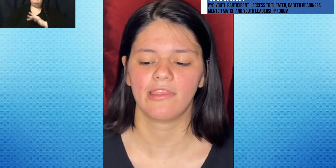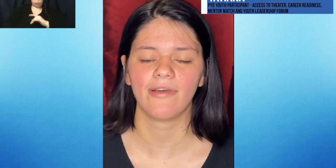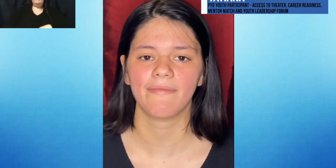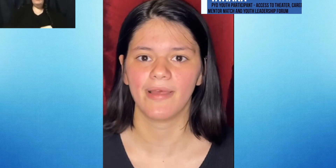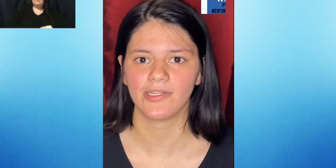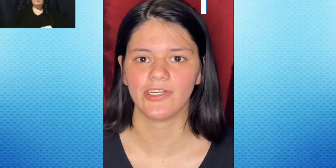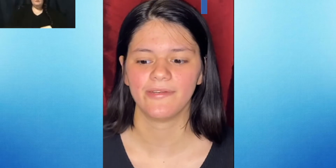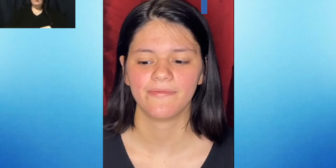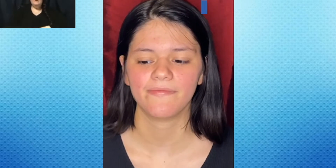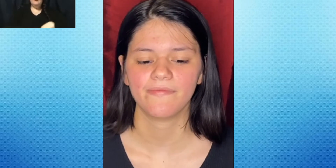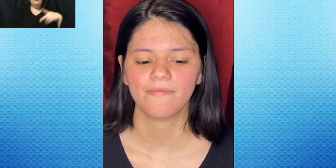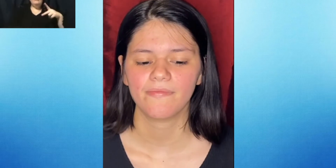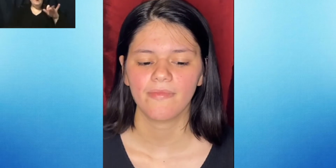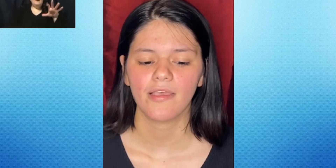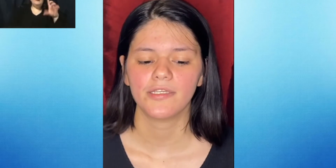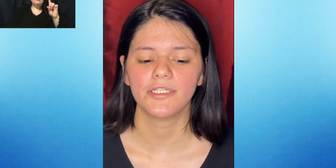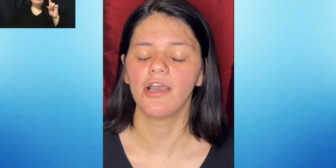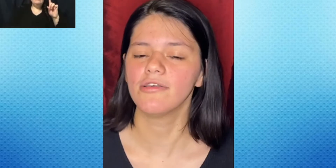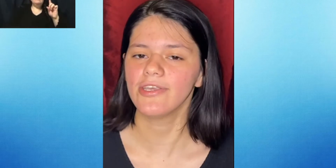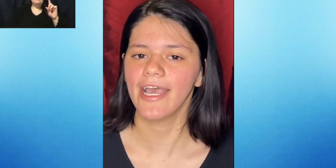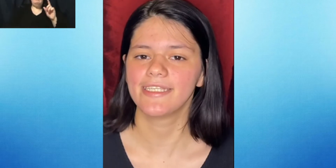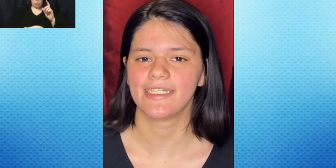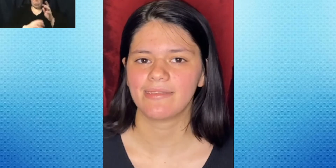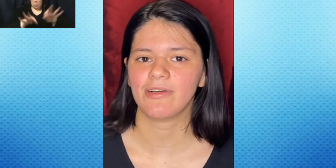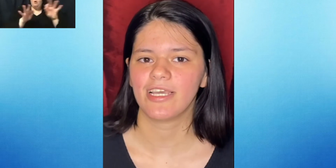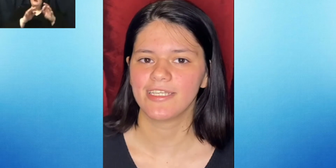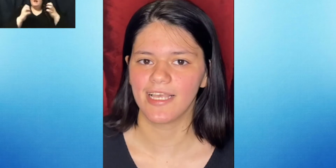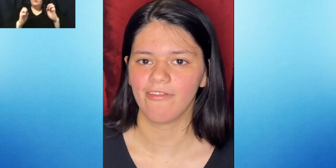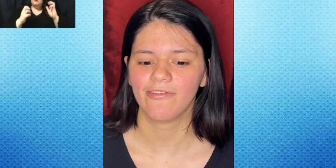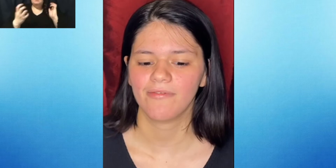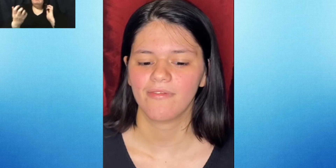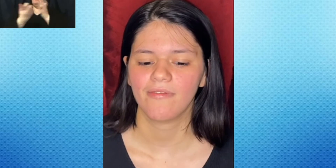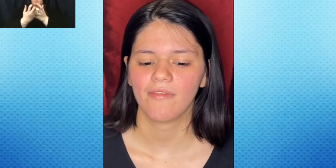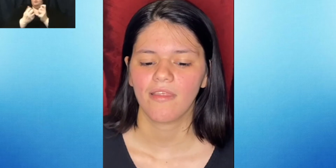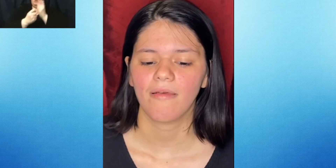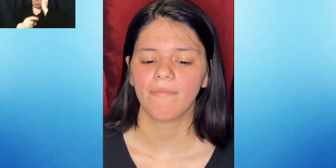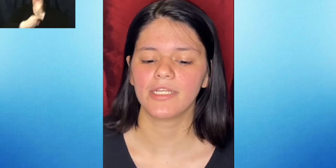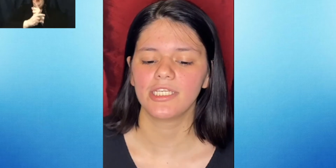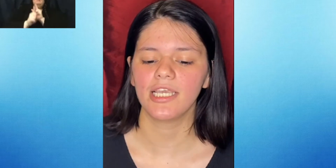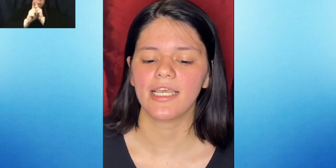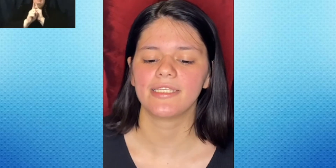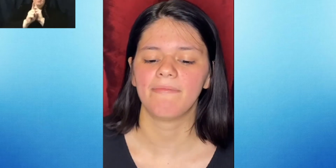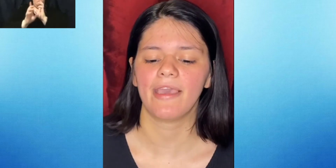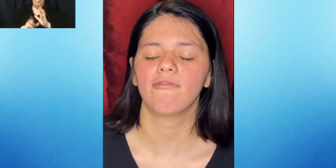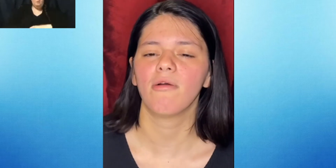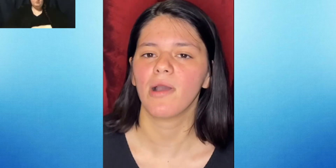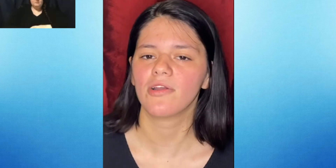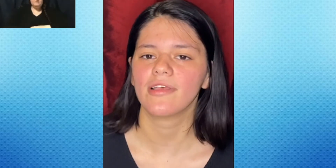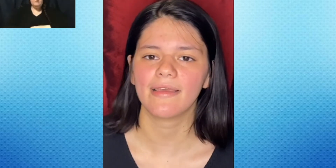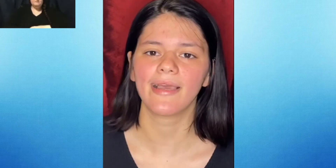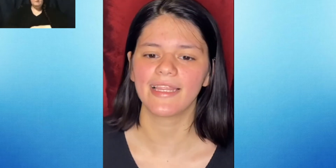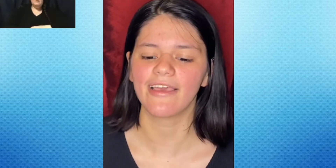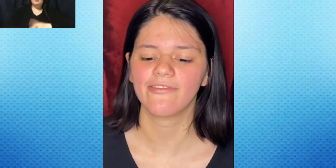with the right mentor. She also has a disability herself, but she is a big role